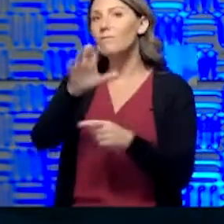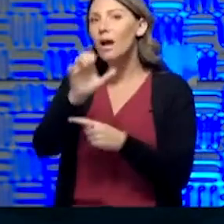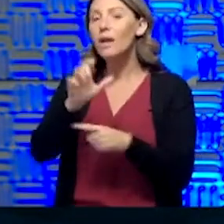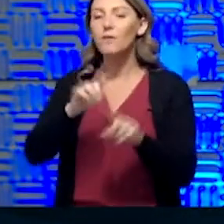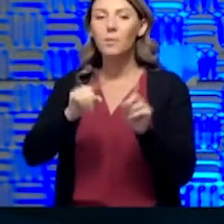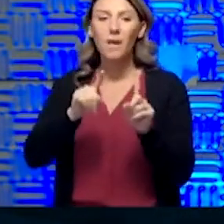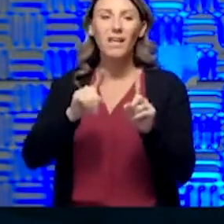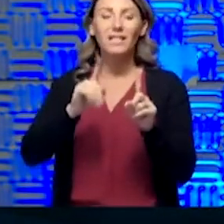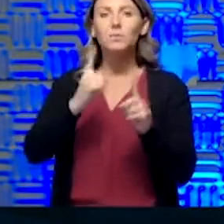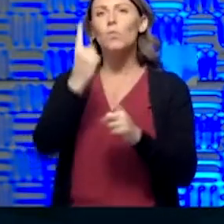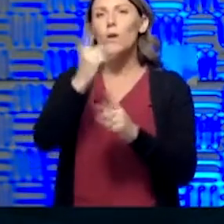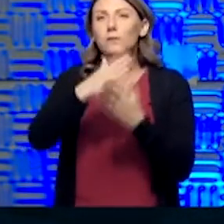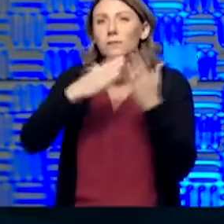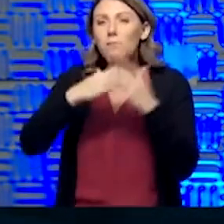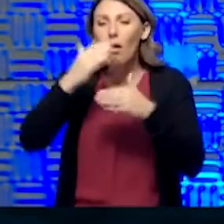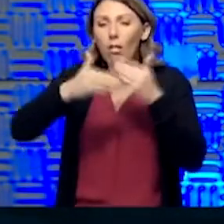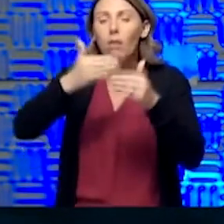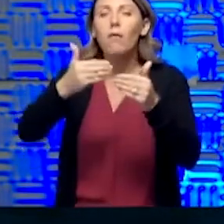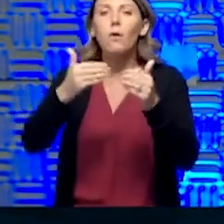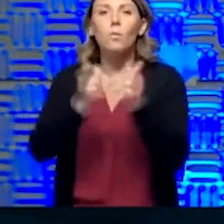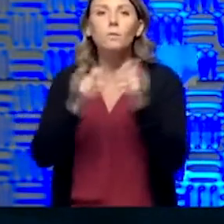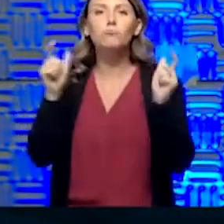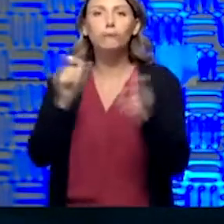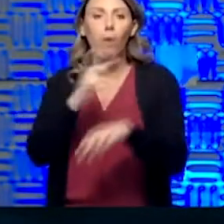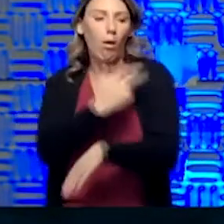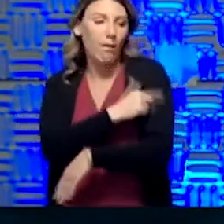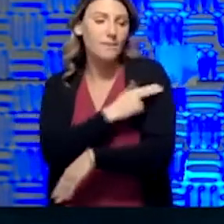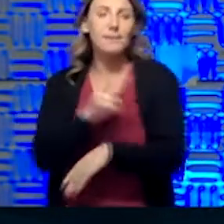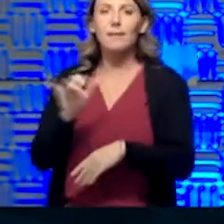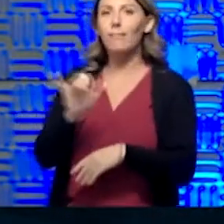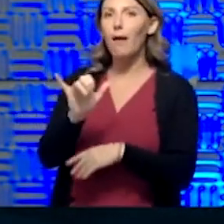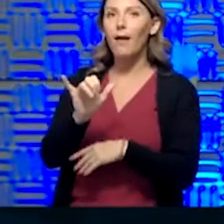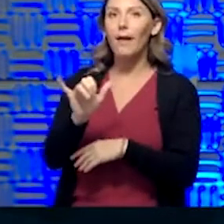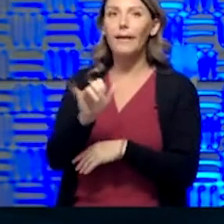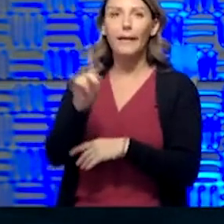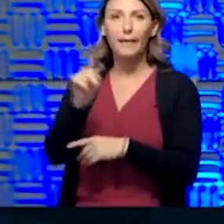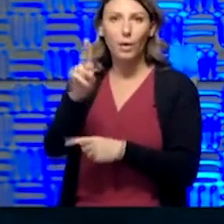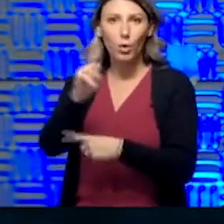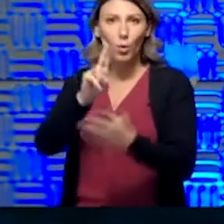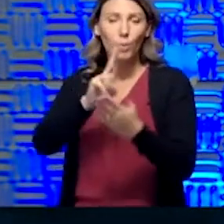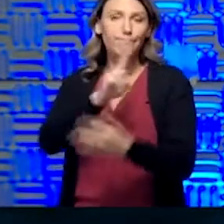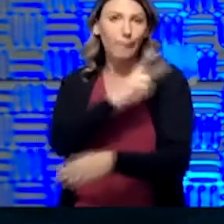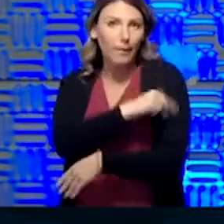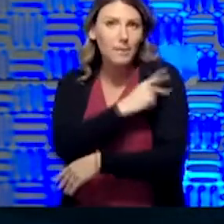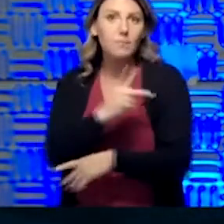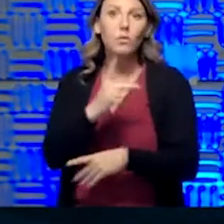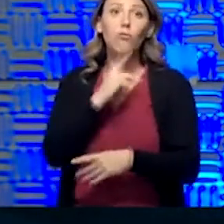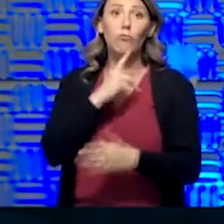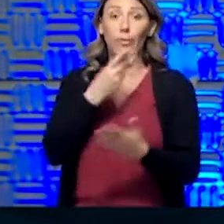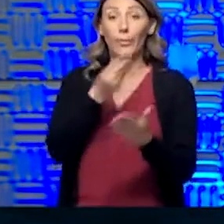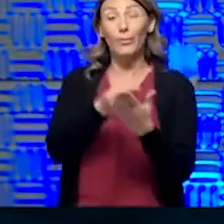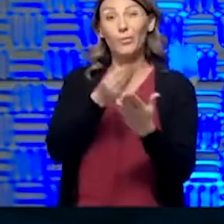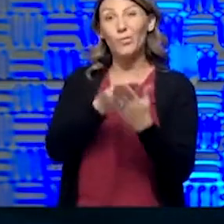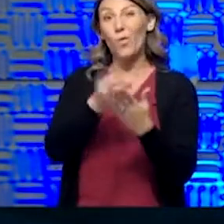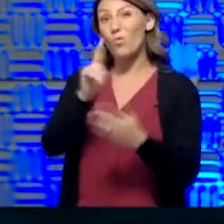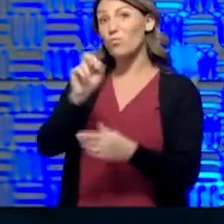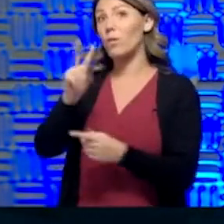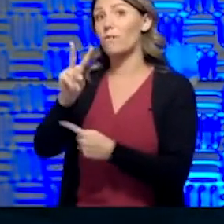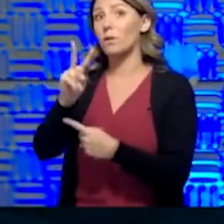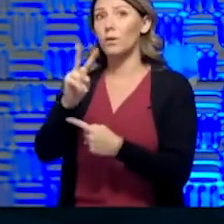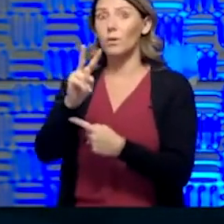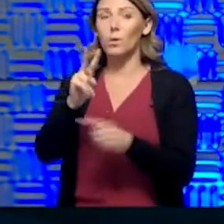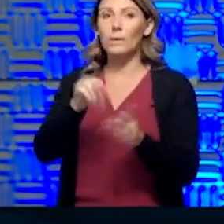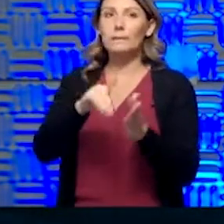care of those small hospitals, just like the University of Kansas Health System, in which the revenues are way down and the expenses are up,